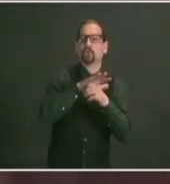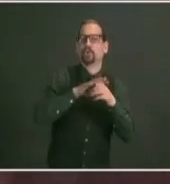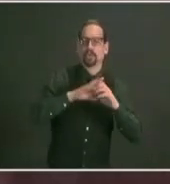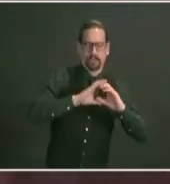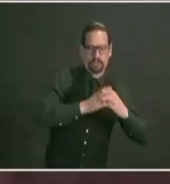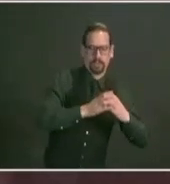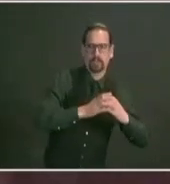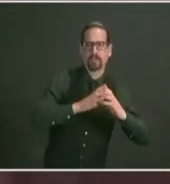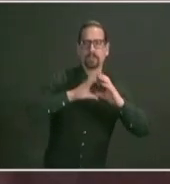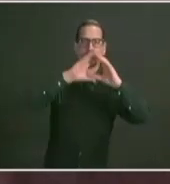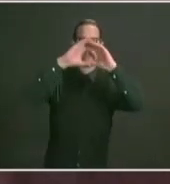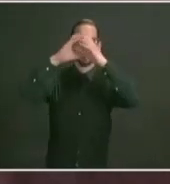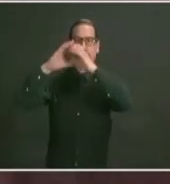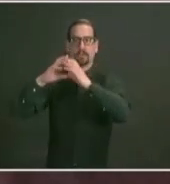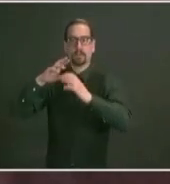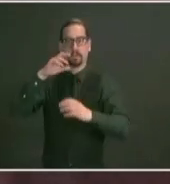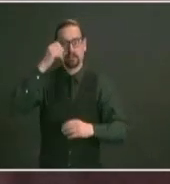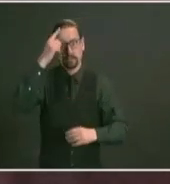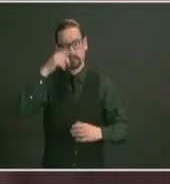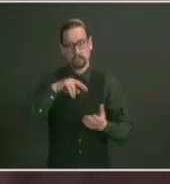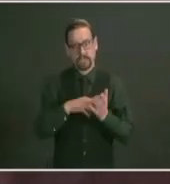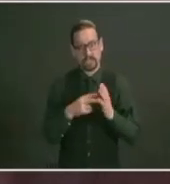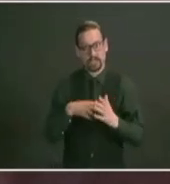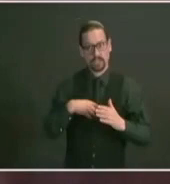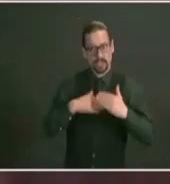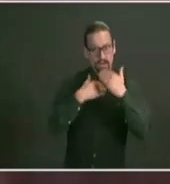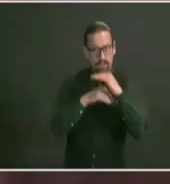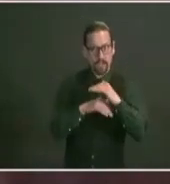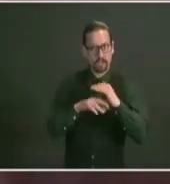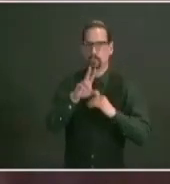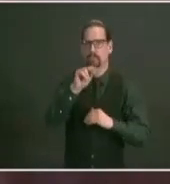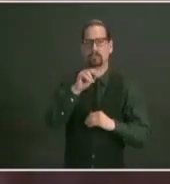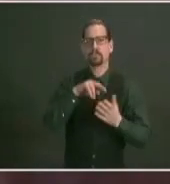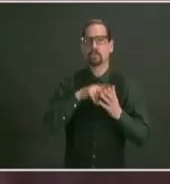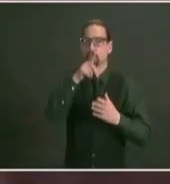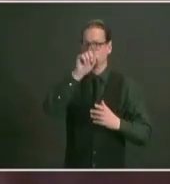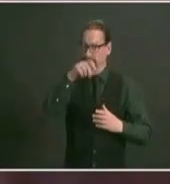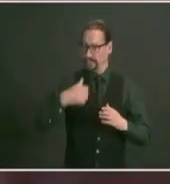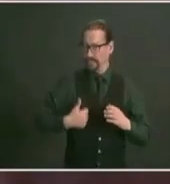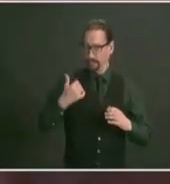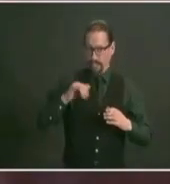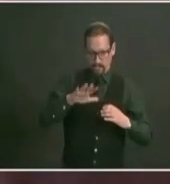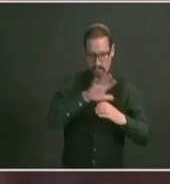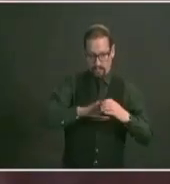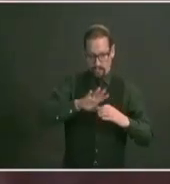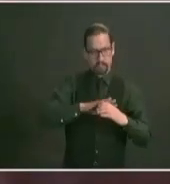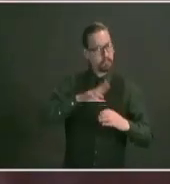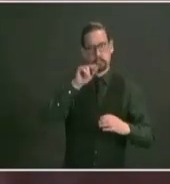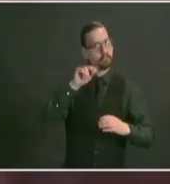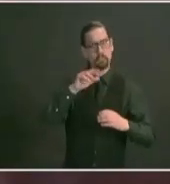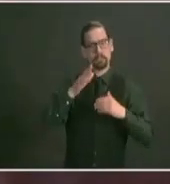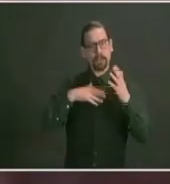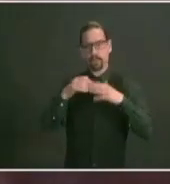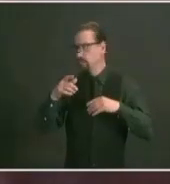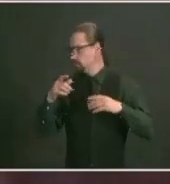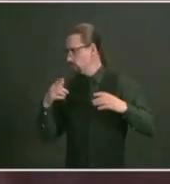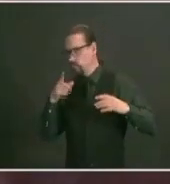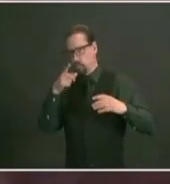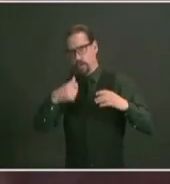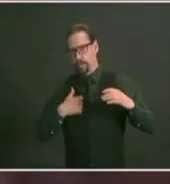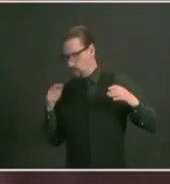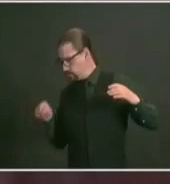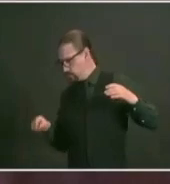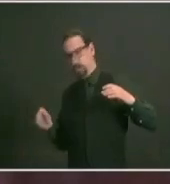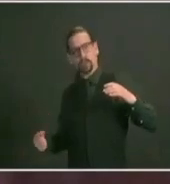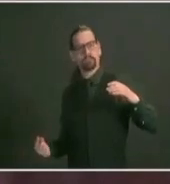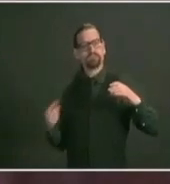opening in the southwestern part of the state in westerly in the northeastern part of the state in east providence and at a third site in